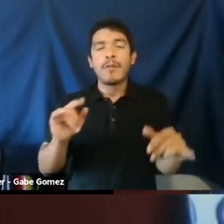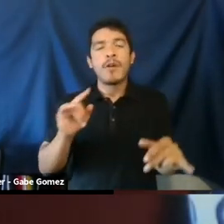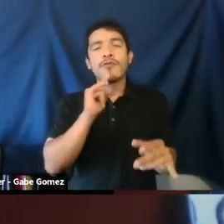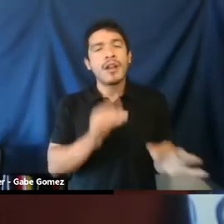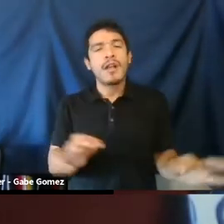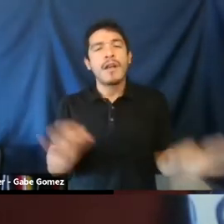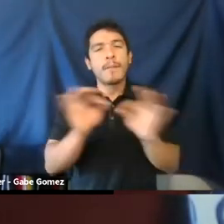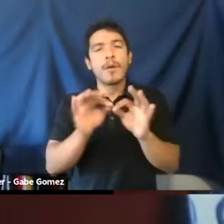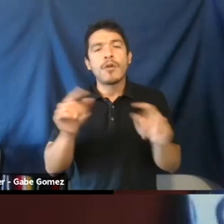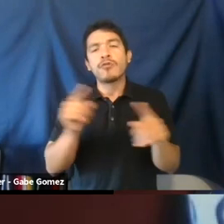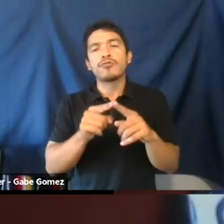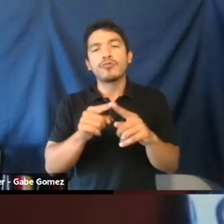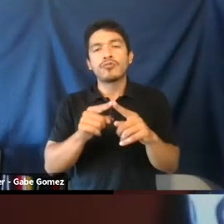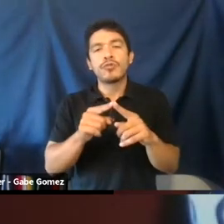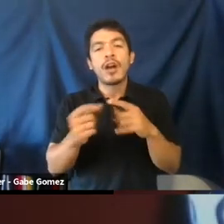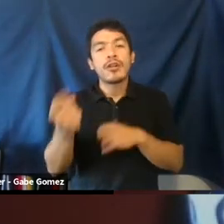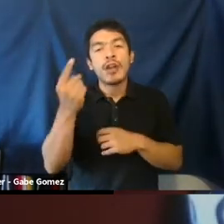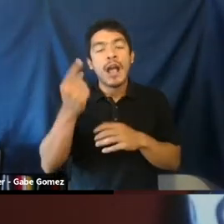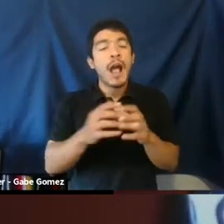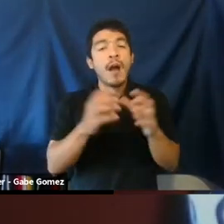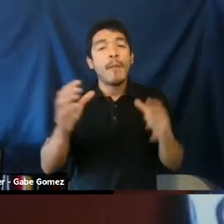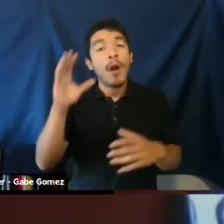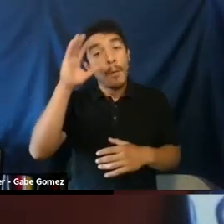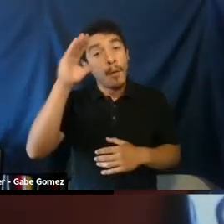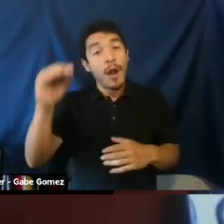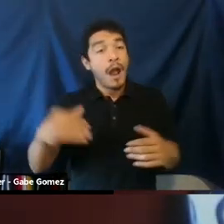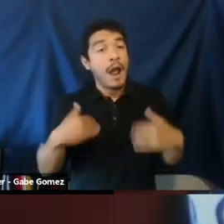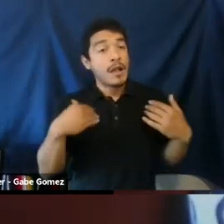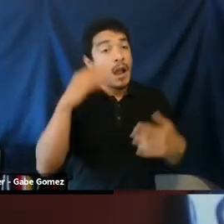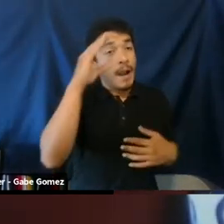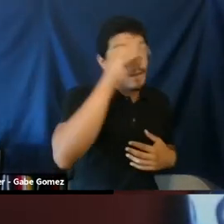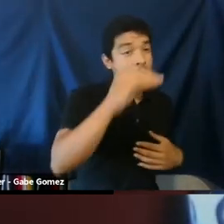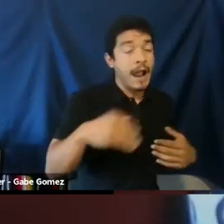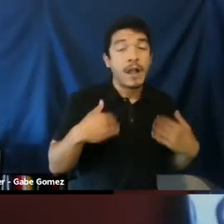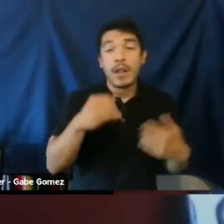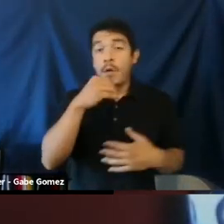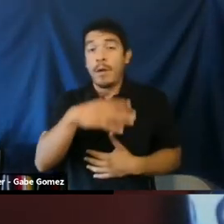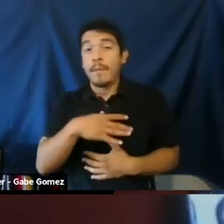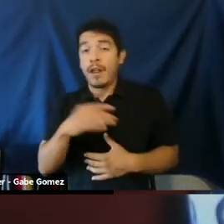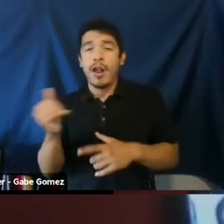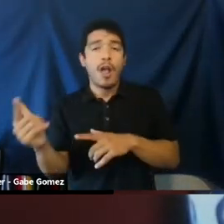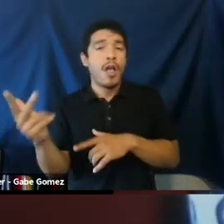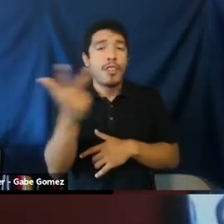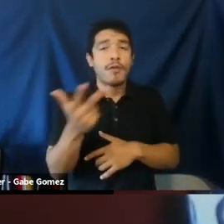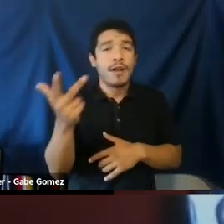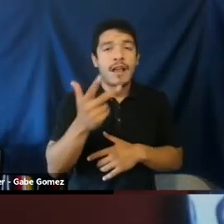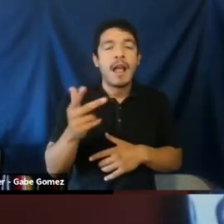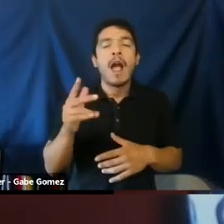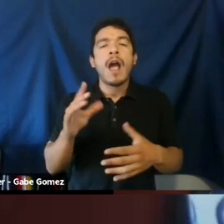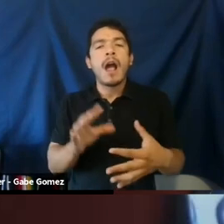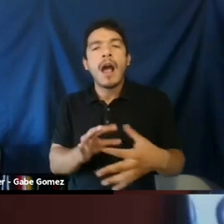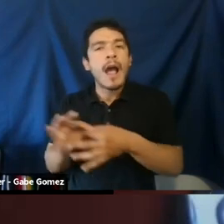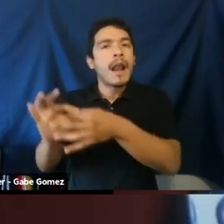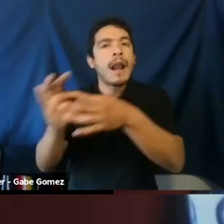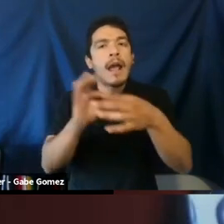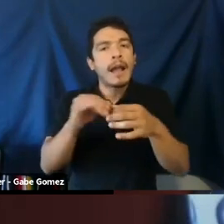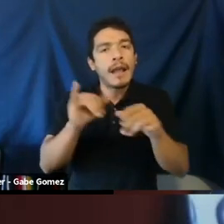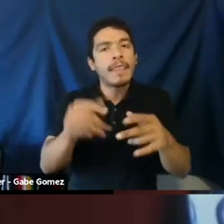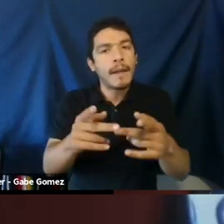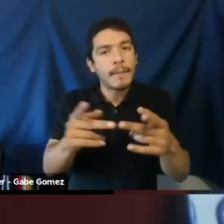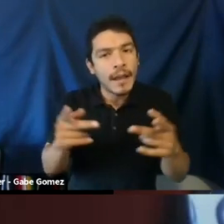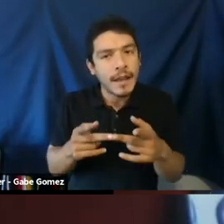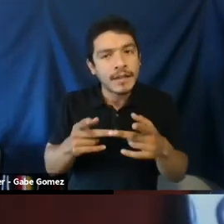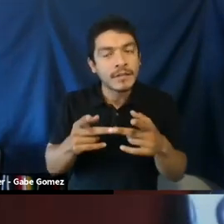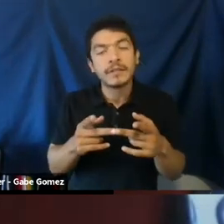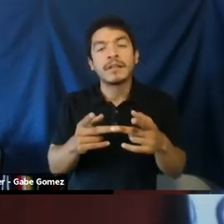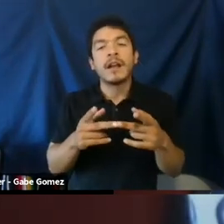that happen in the gaming space. But at the same time, think it's important to acknowledge how much boys and young men and young women also